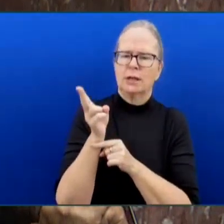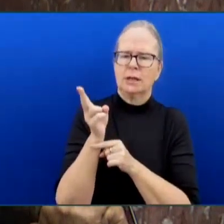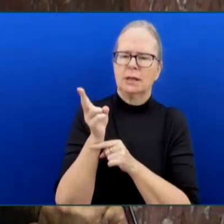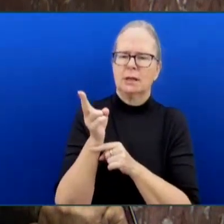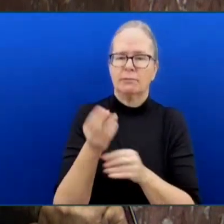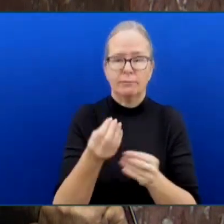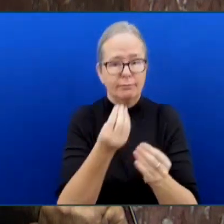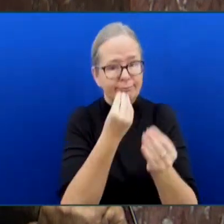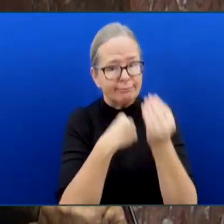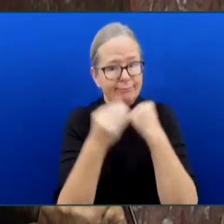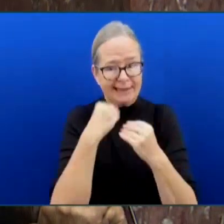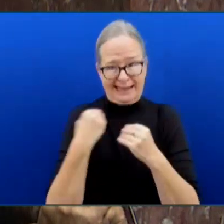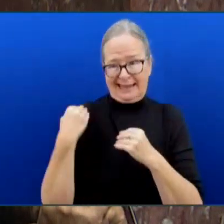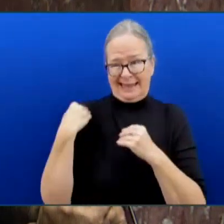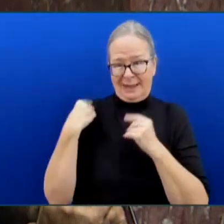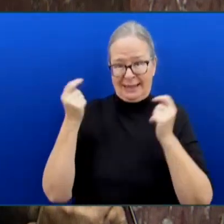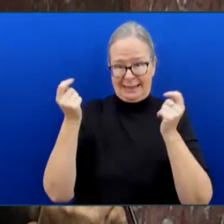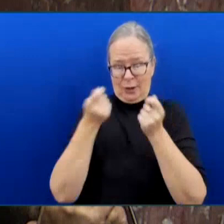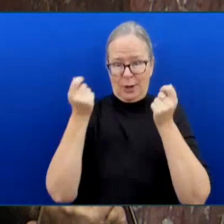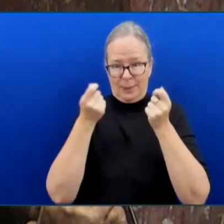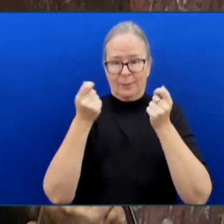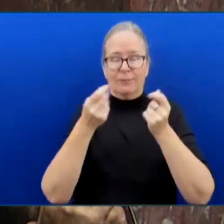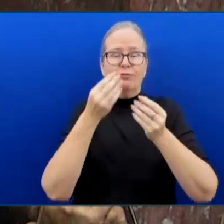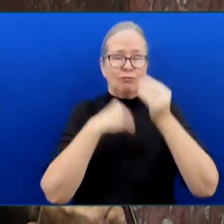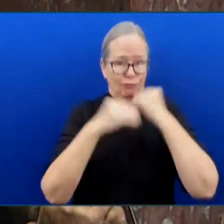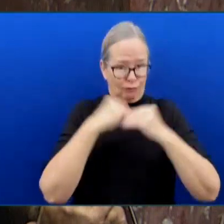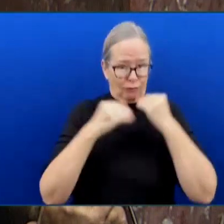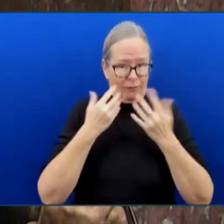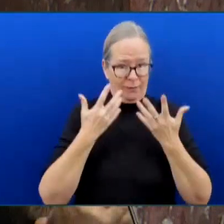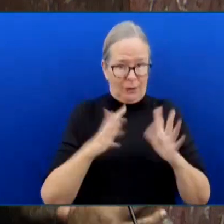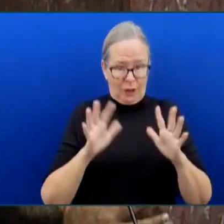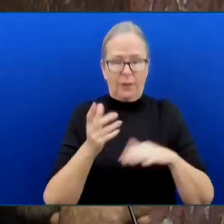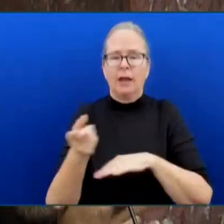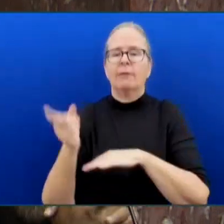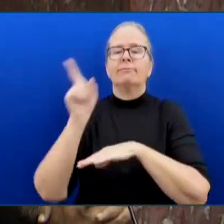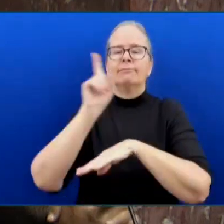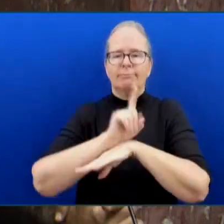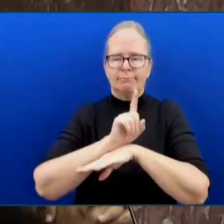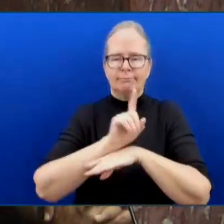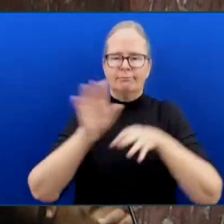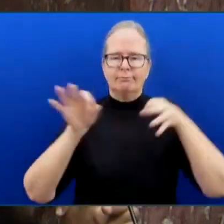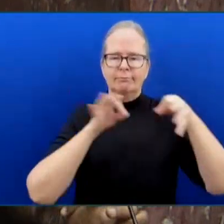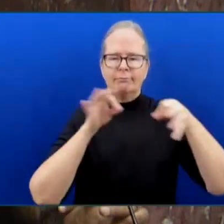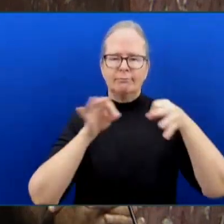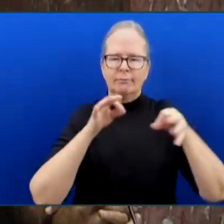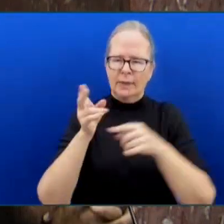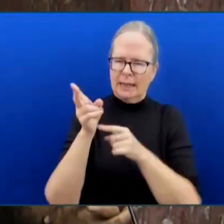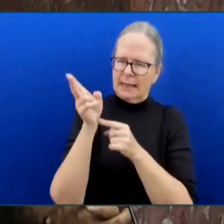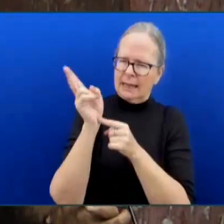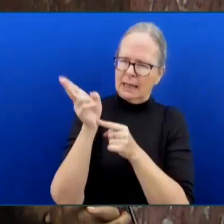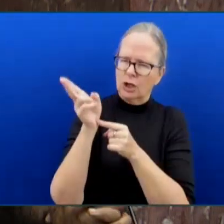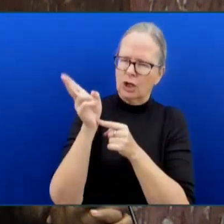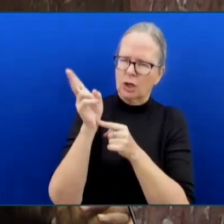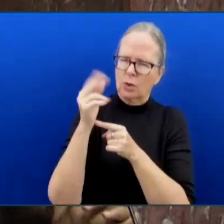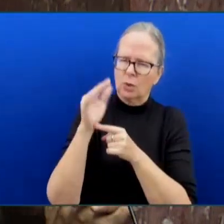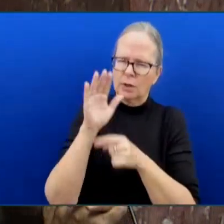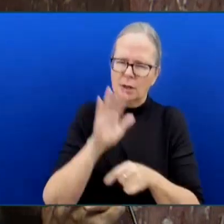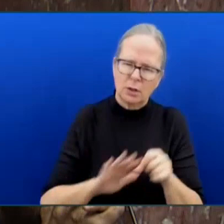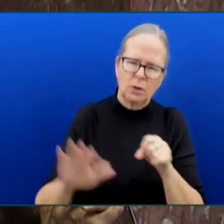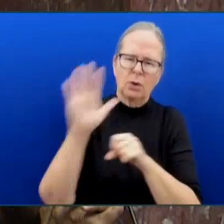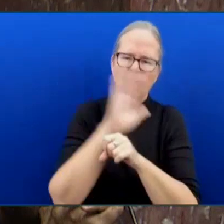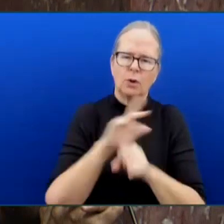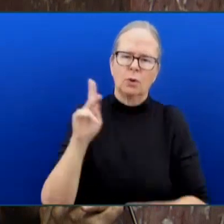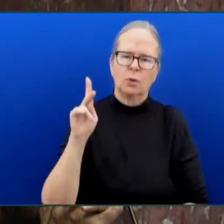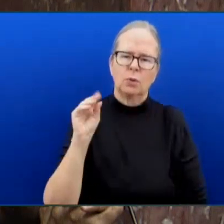of the history of the ship and its importance in the Kootenays. Kit Ashenhurst was a board member who led the